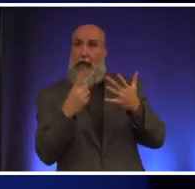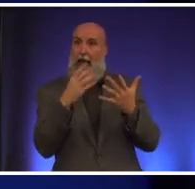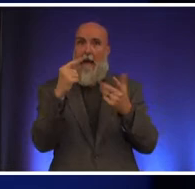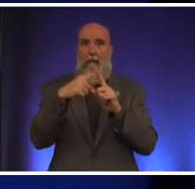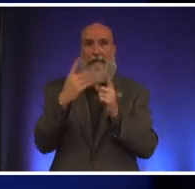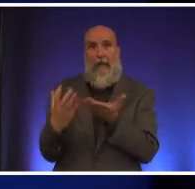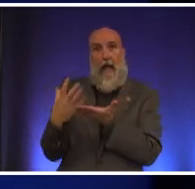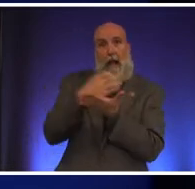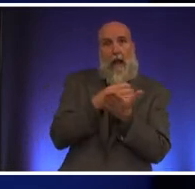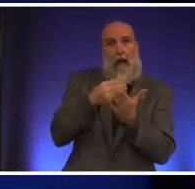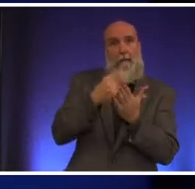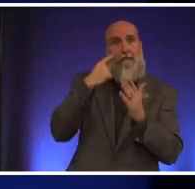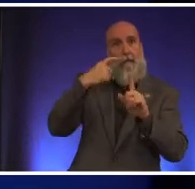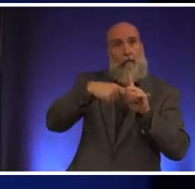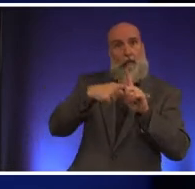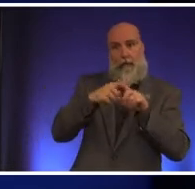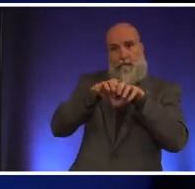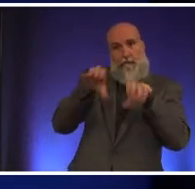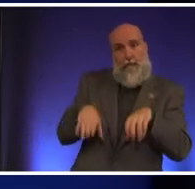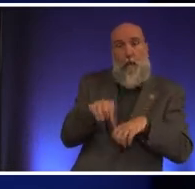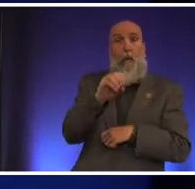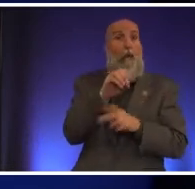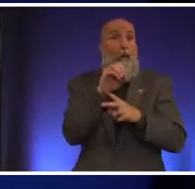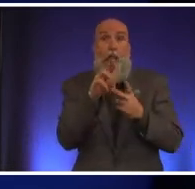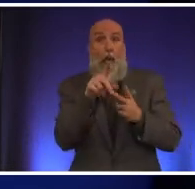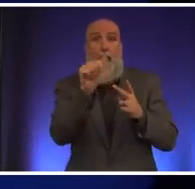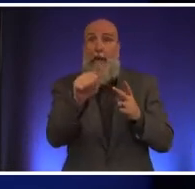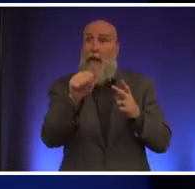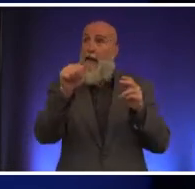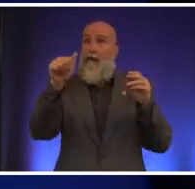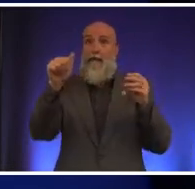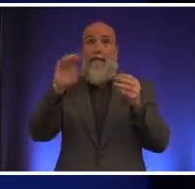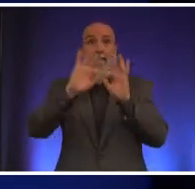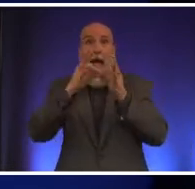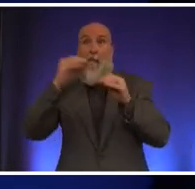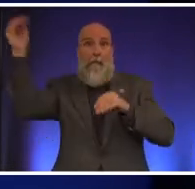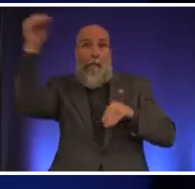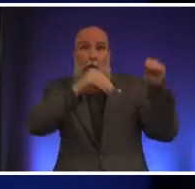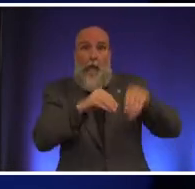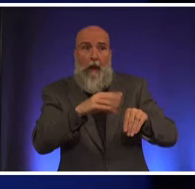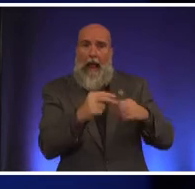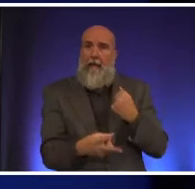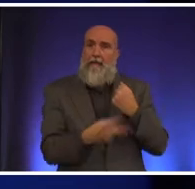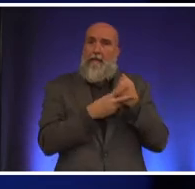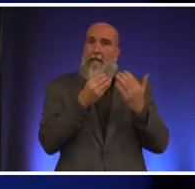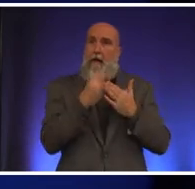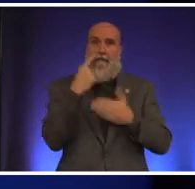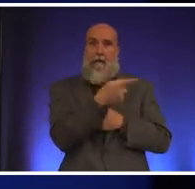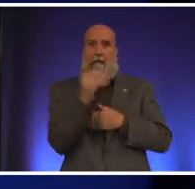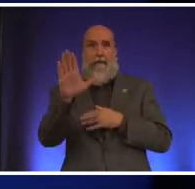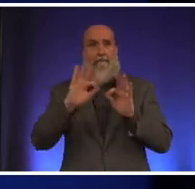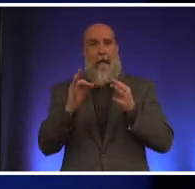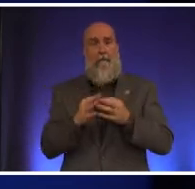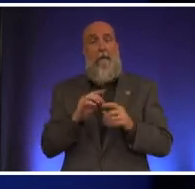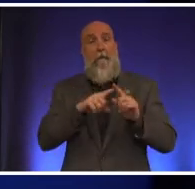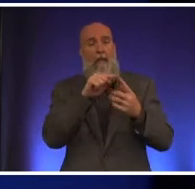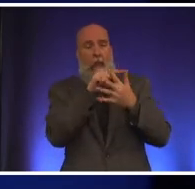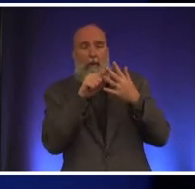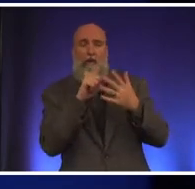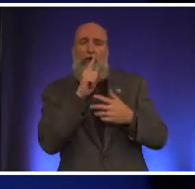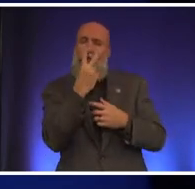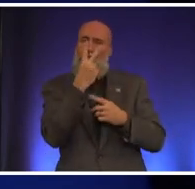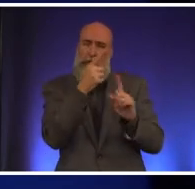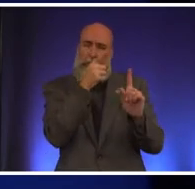from a rental property or they can move in family and it saves money for the family in some way but those are two